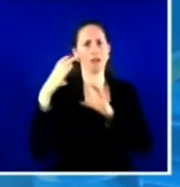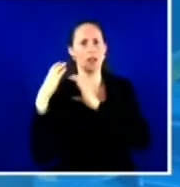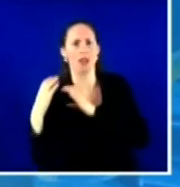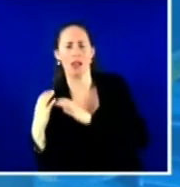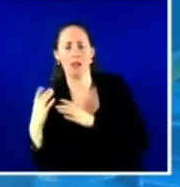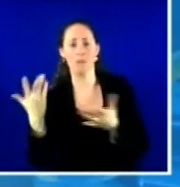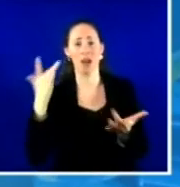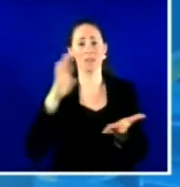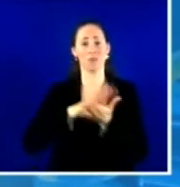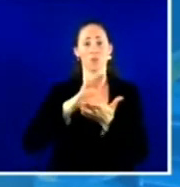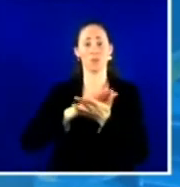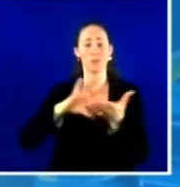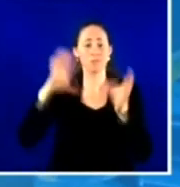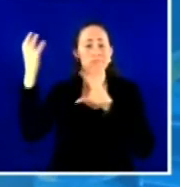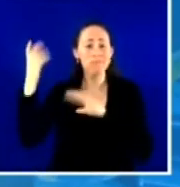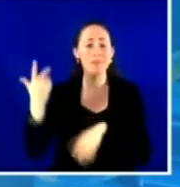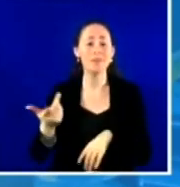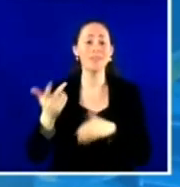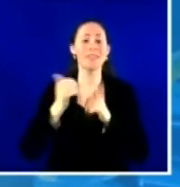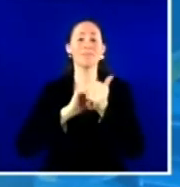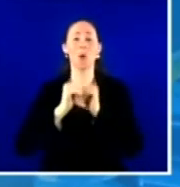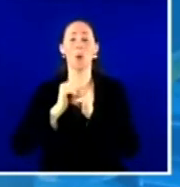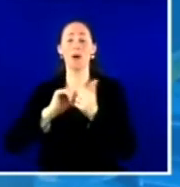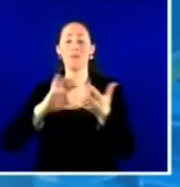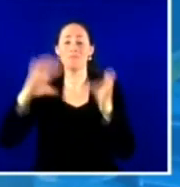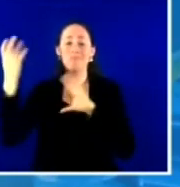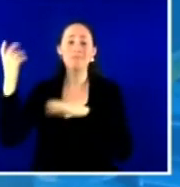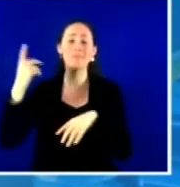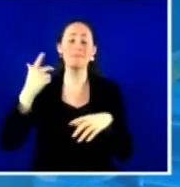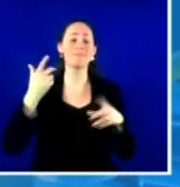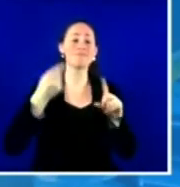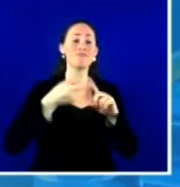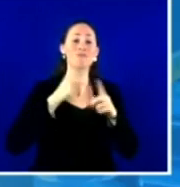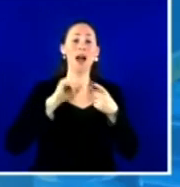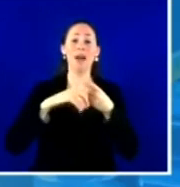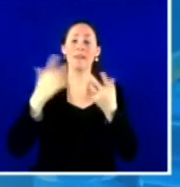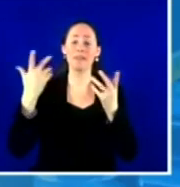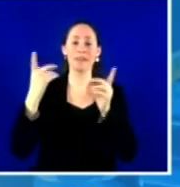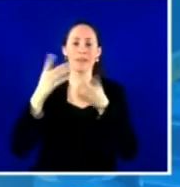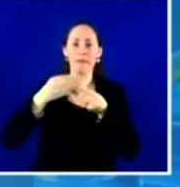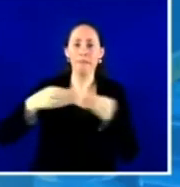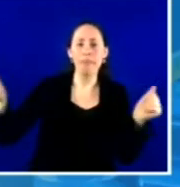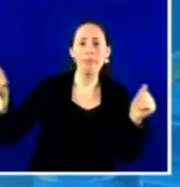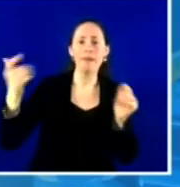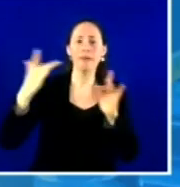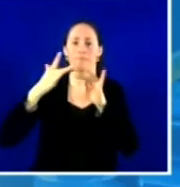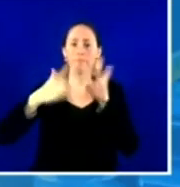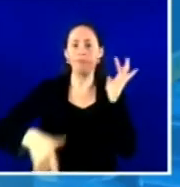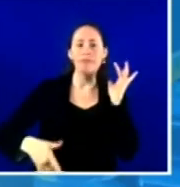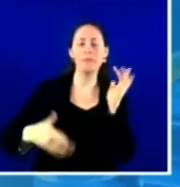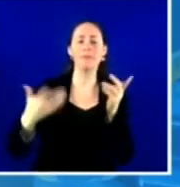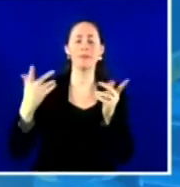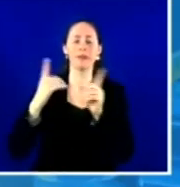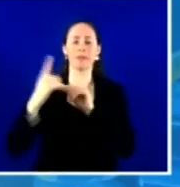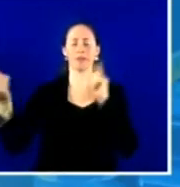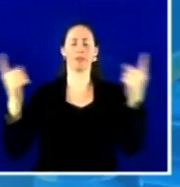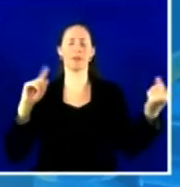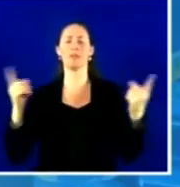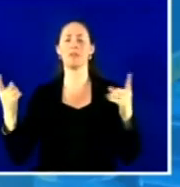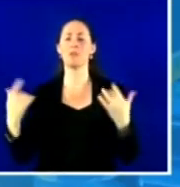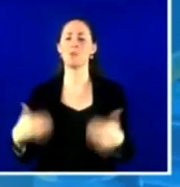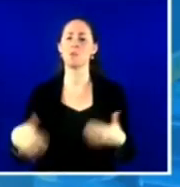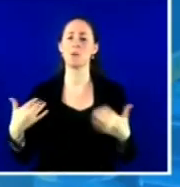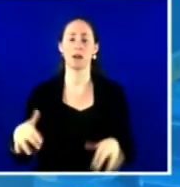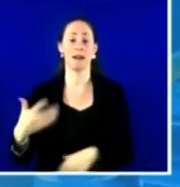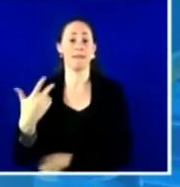sports, their activities, their friendships, their social networks have been disrupted. And getting vaccinated is a really important way to get